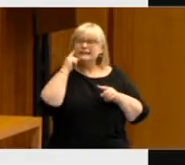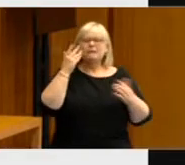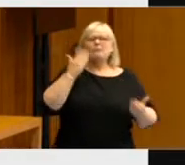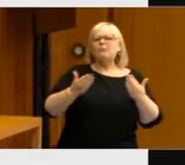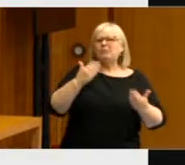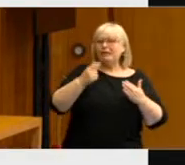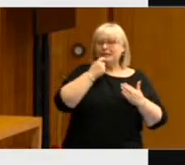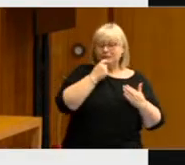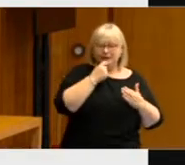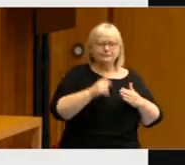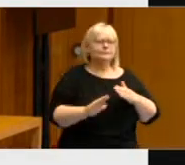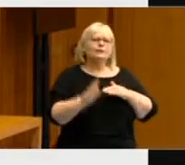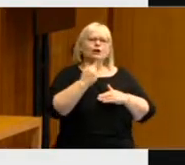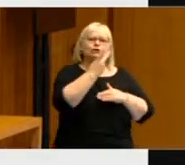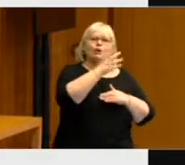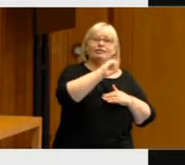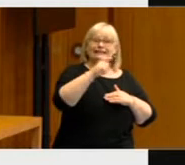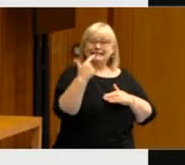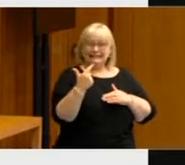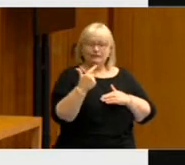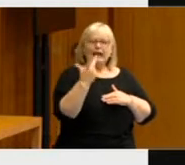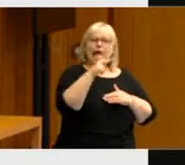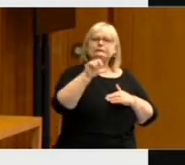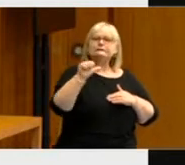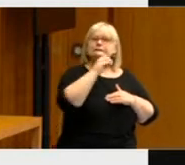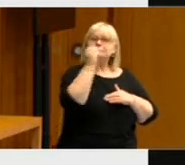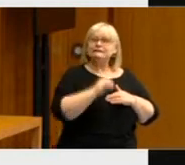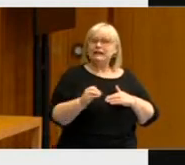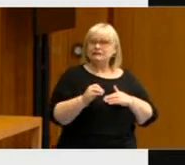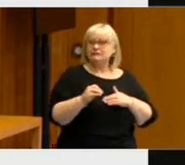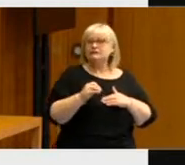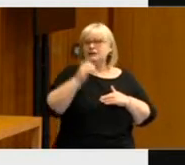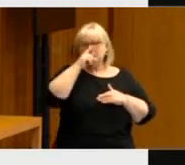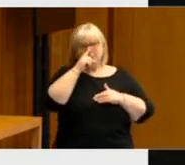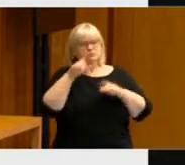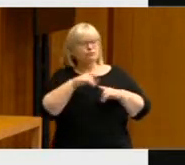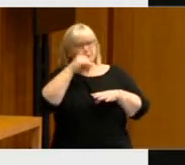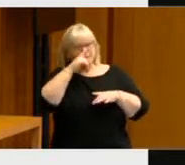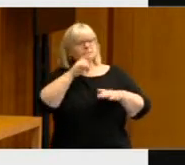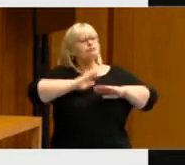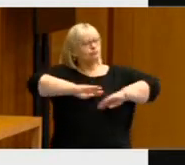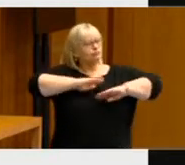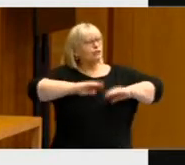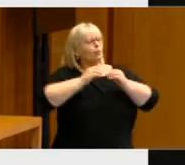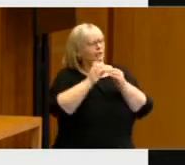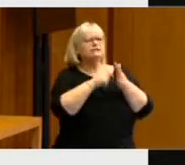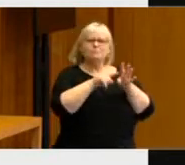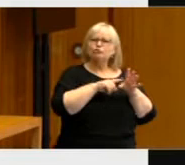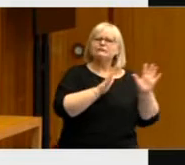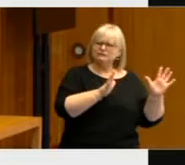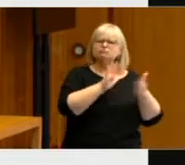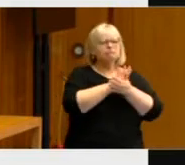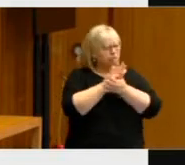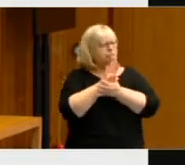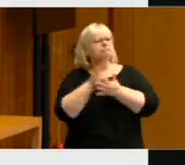back in 2007, 86% of Australians were satisfied with democracy. And that would have placed us